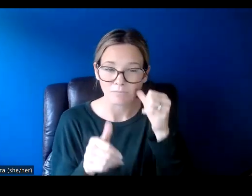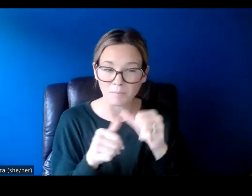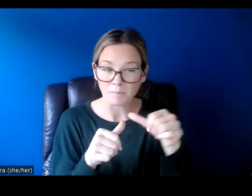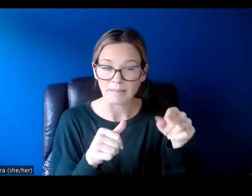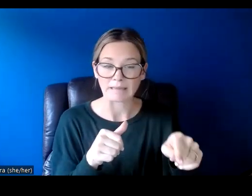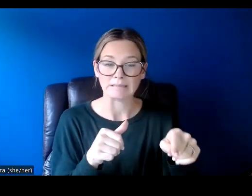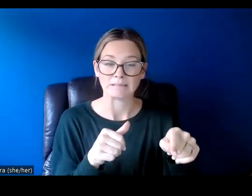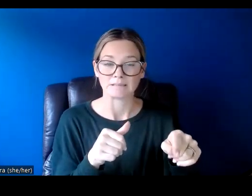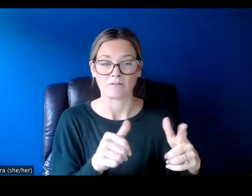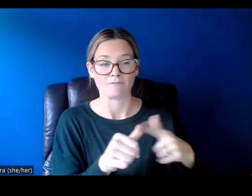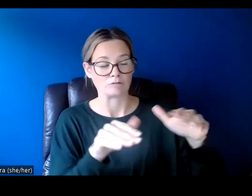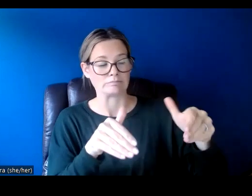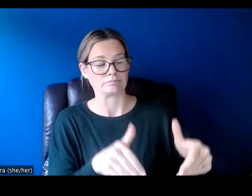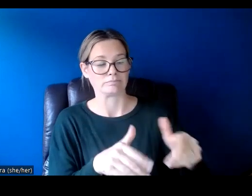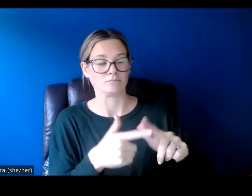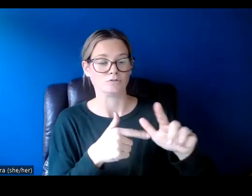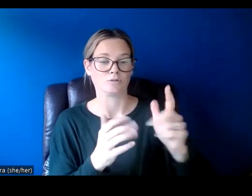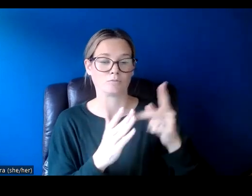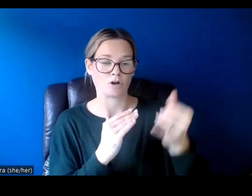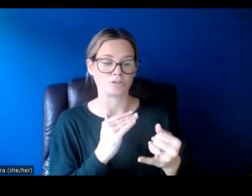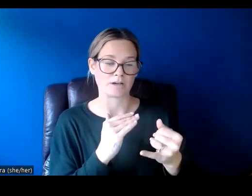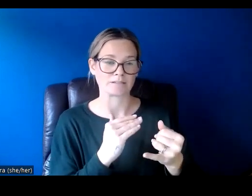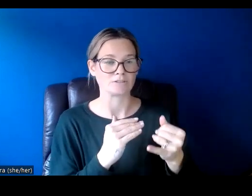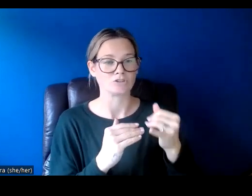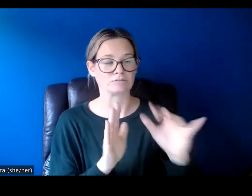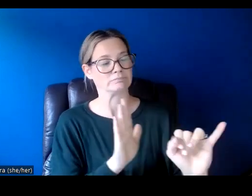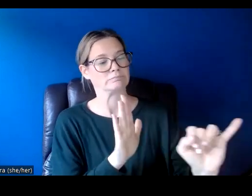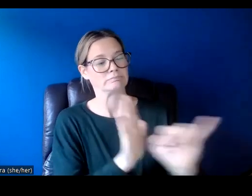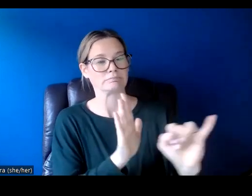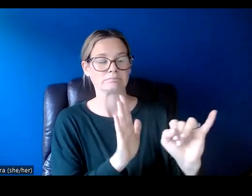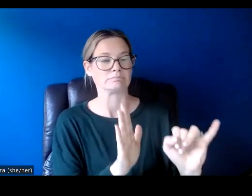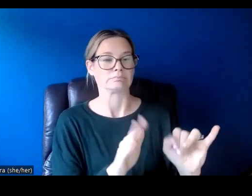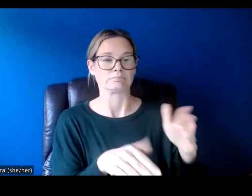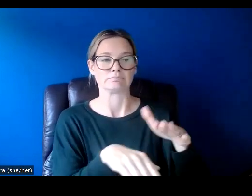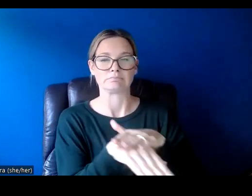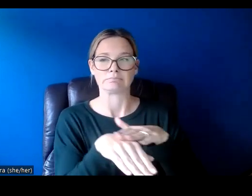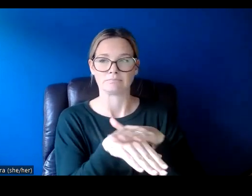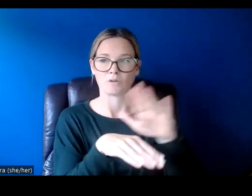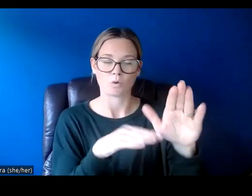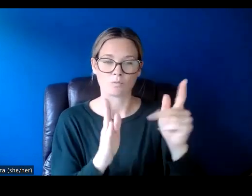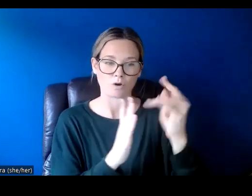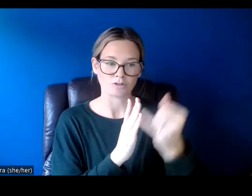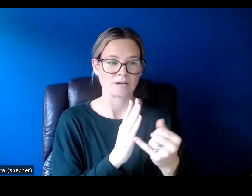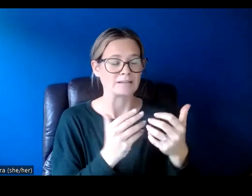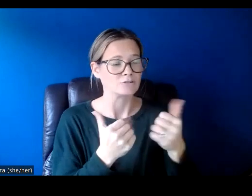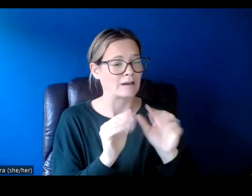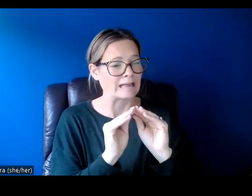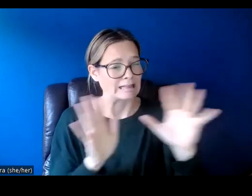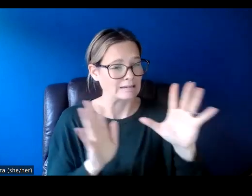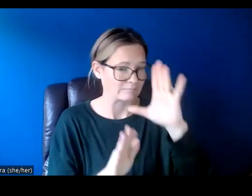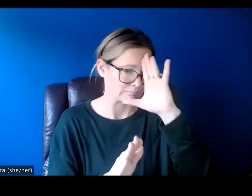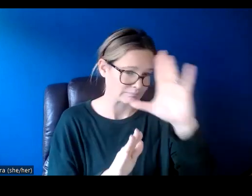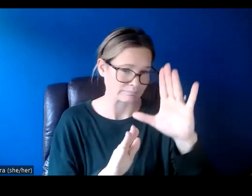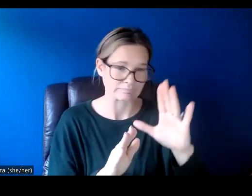is the first introduction to your project and will act as an identifier of your application. Aim to be clear and straightforward